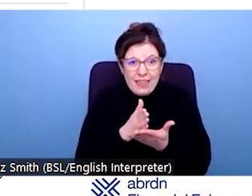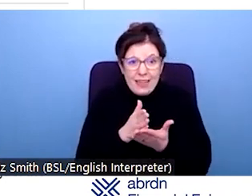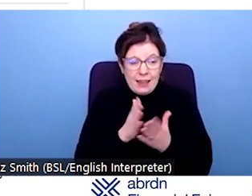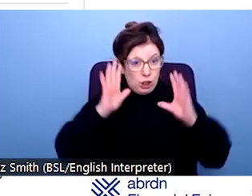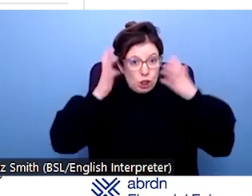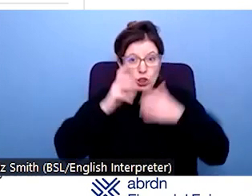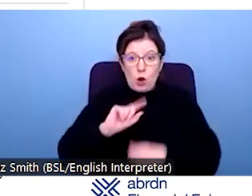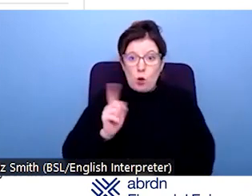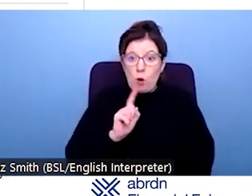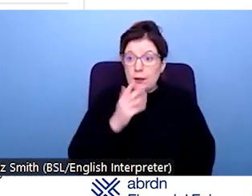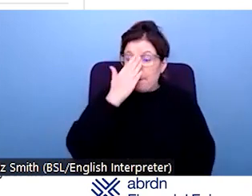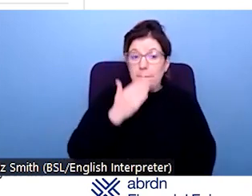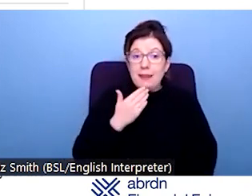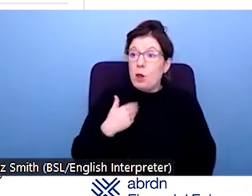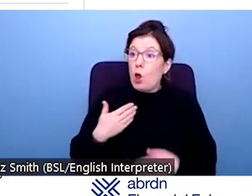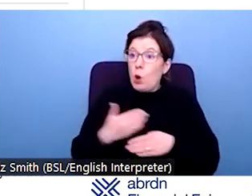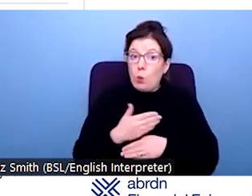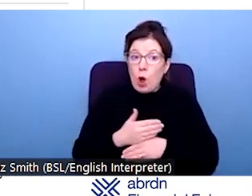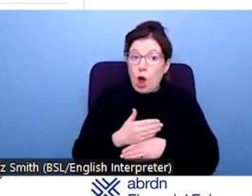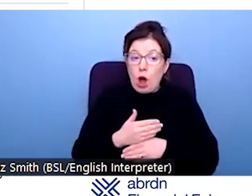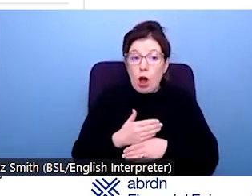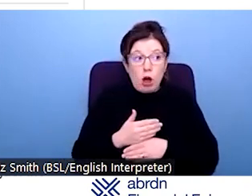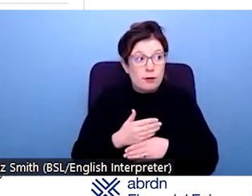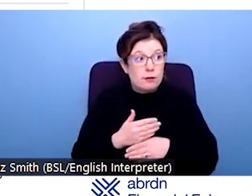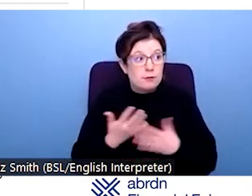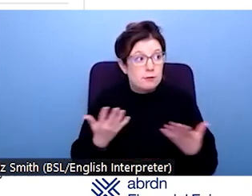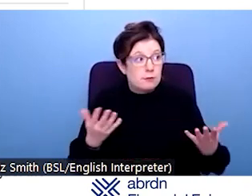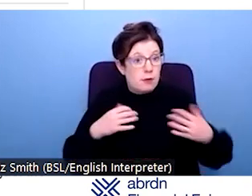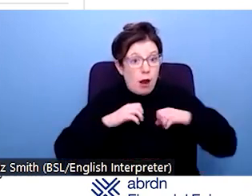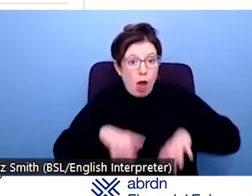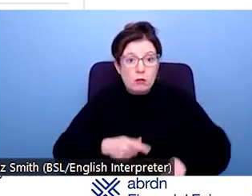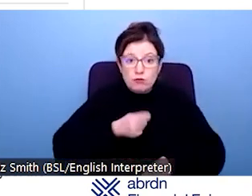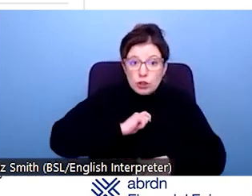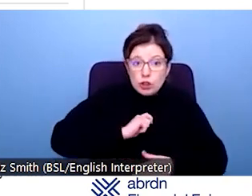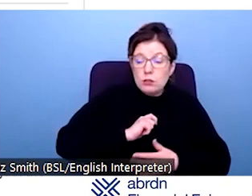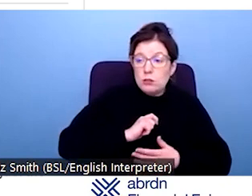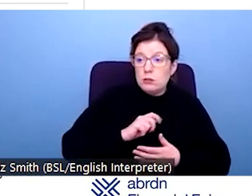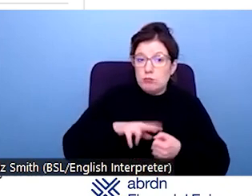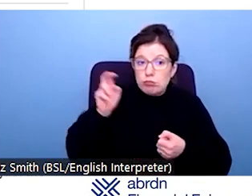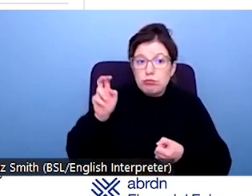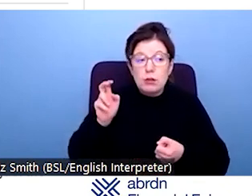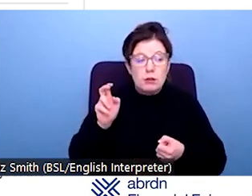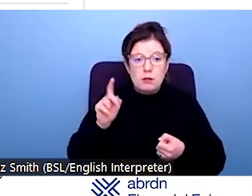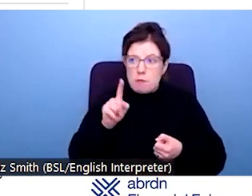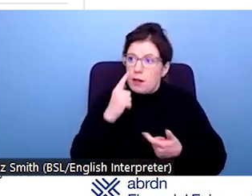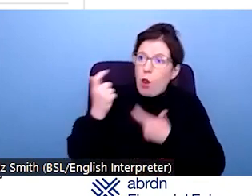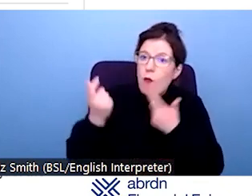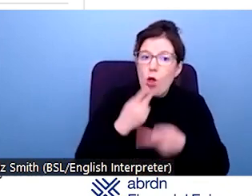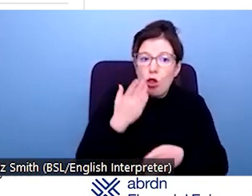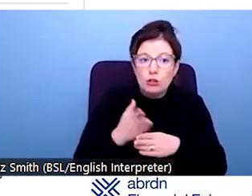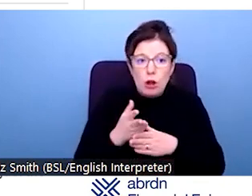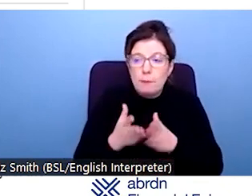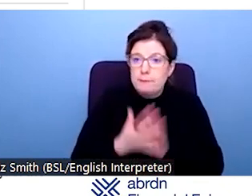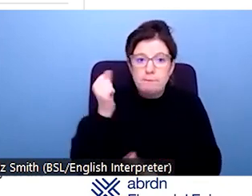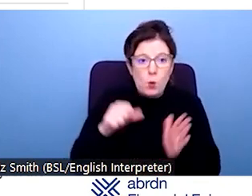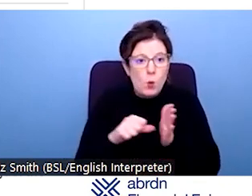are out of work and not being able to come back into work to the same extent that they were previously. And that's particularly affecting people with